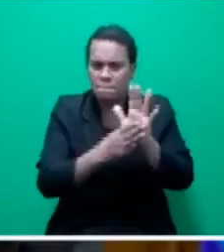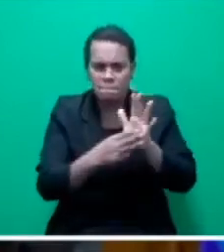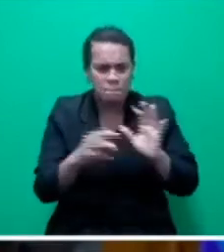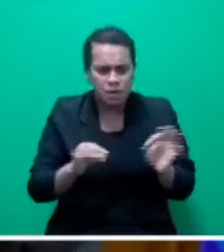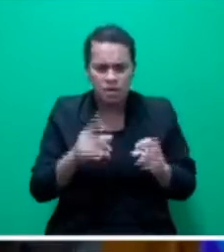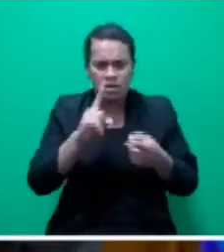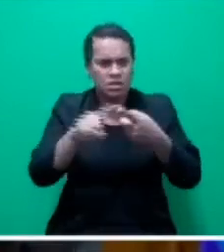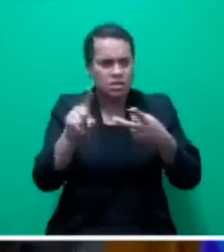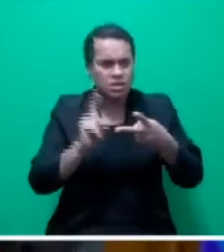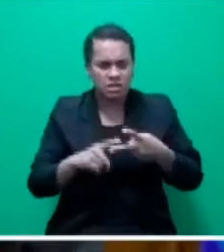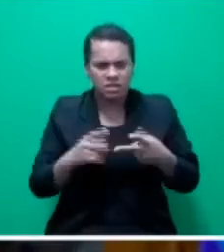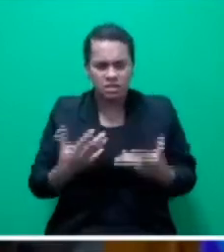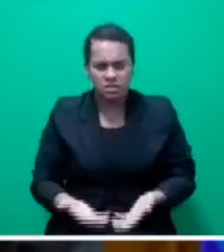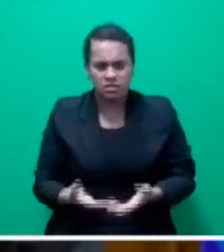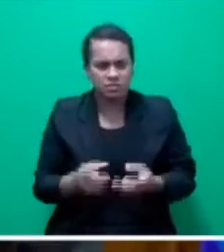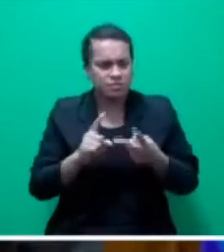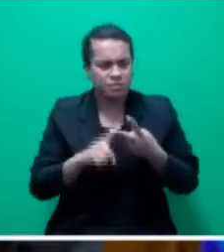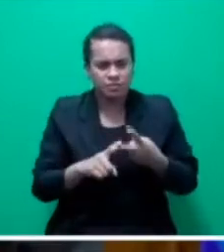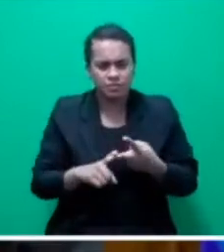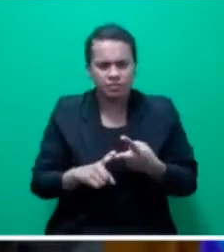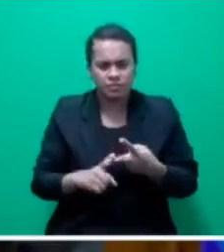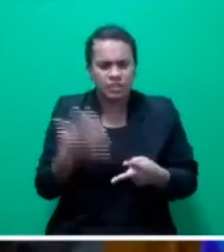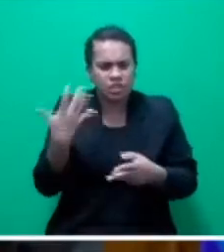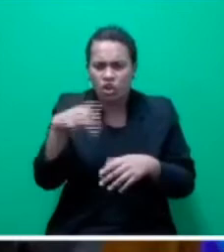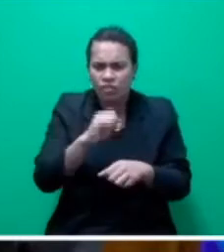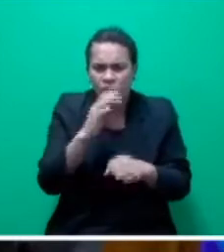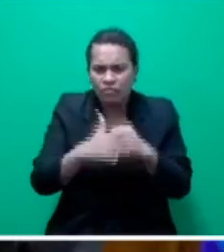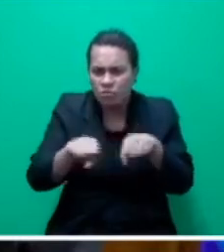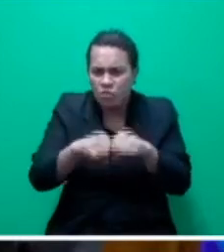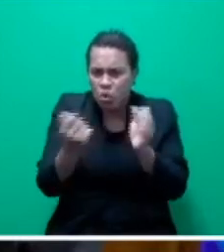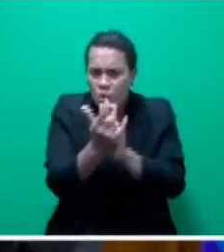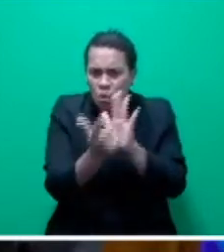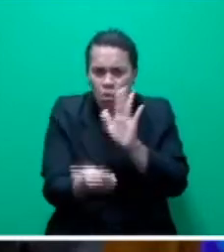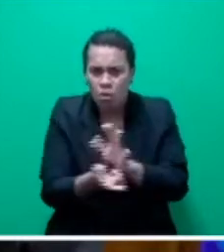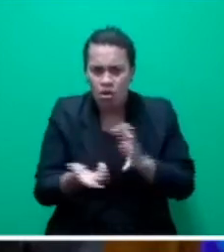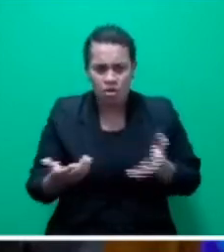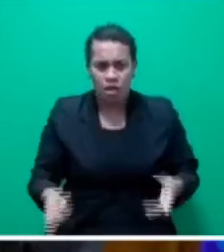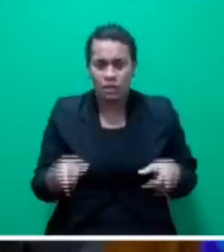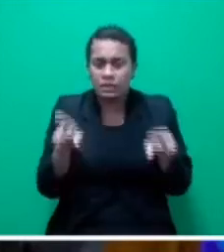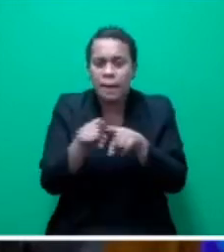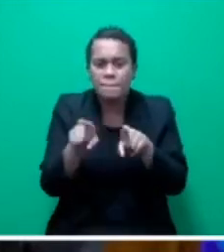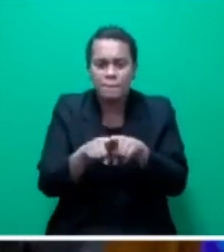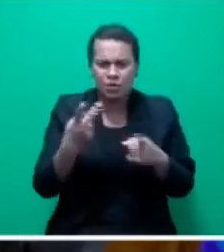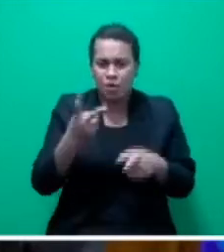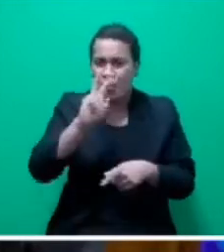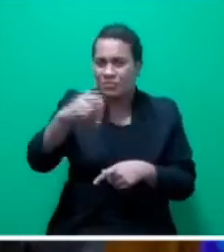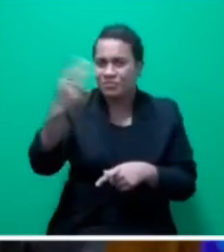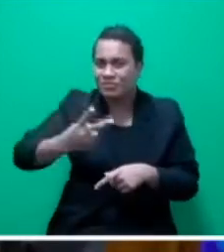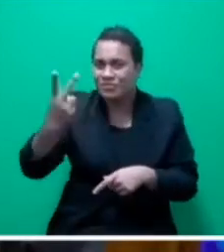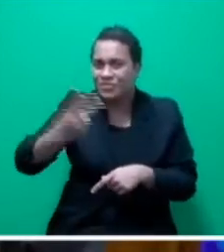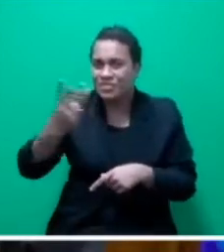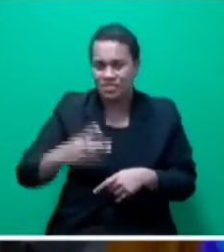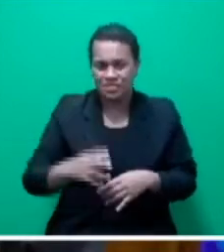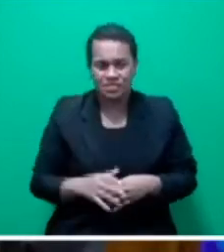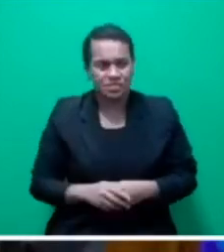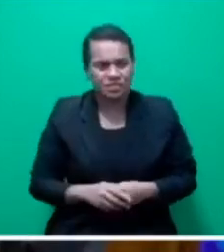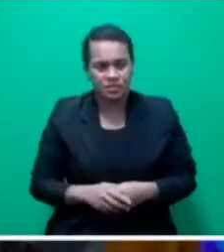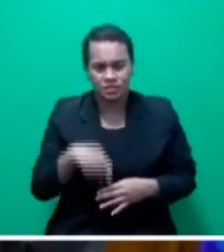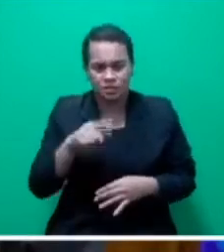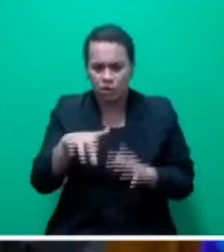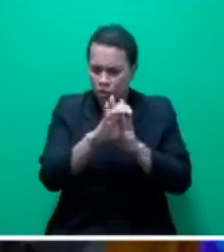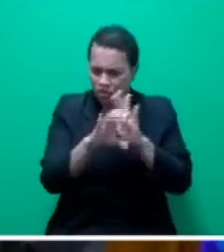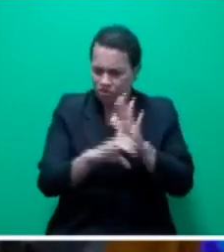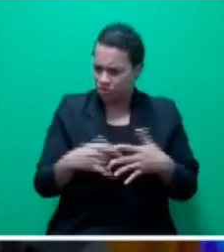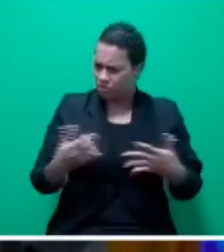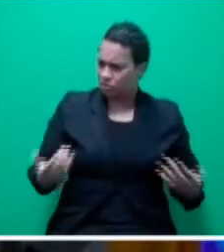violates every democratic norm, including the 2013 Constitution and the Political Parties Act. We find it strange that